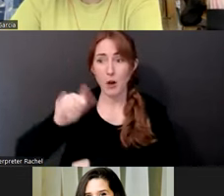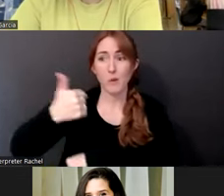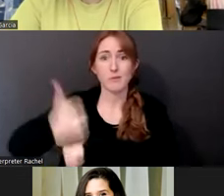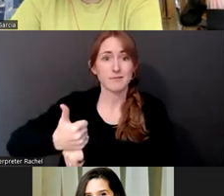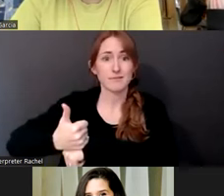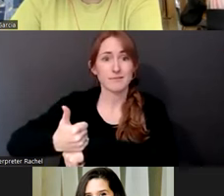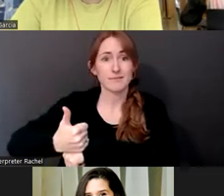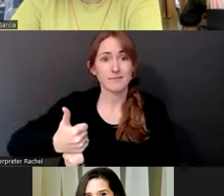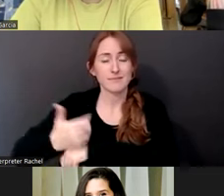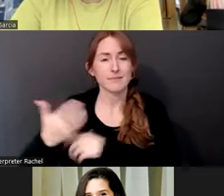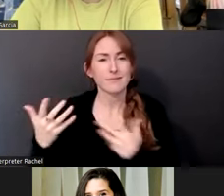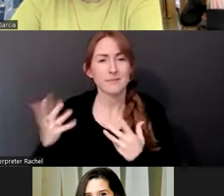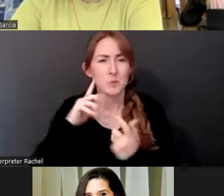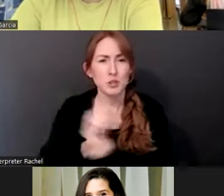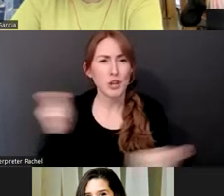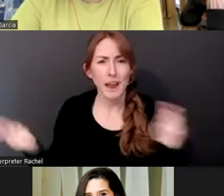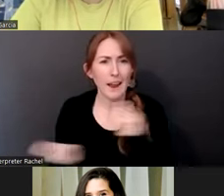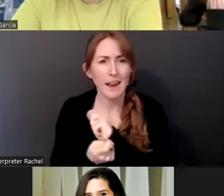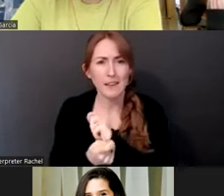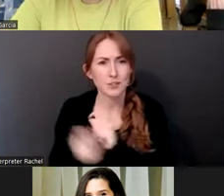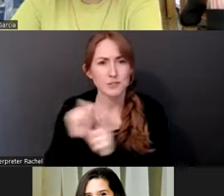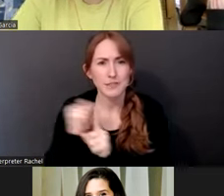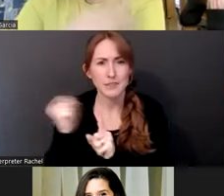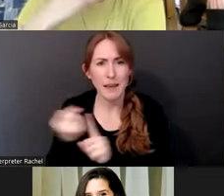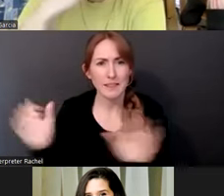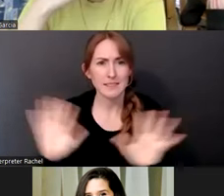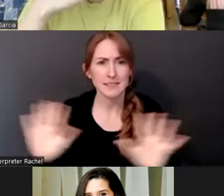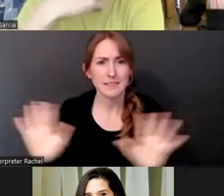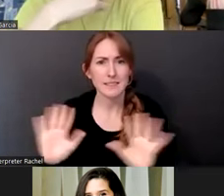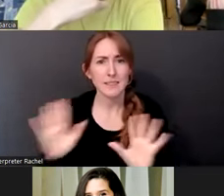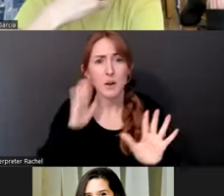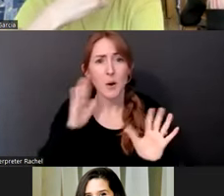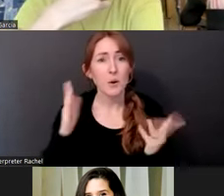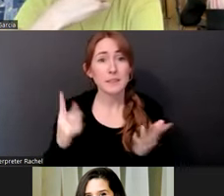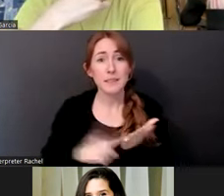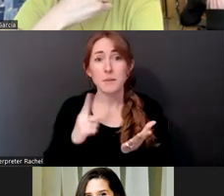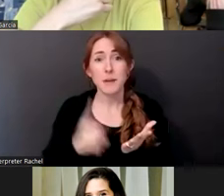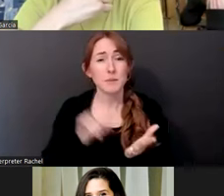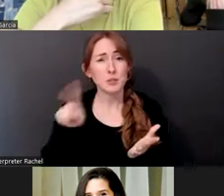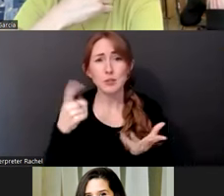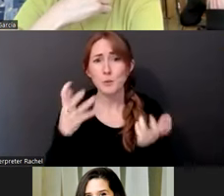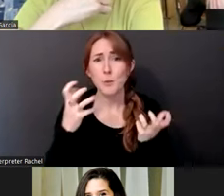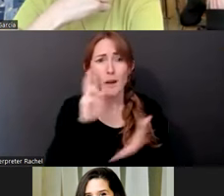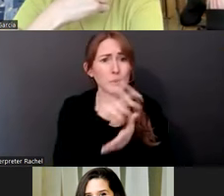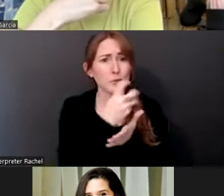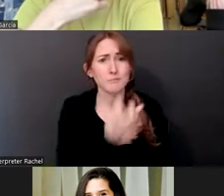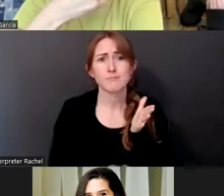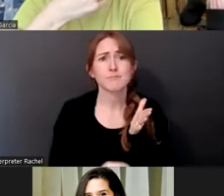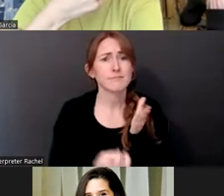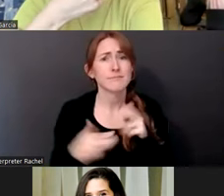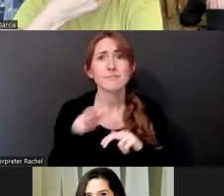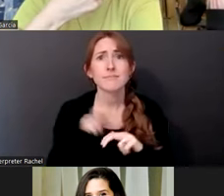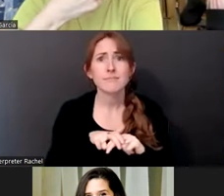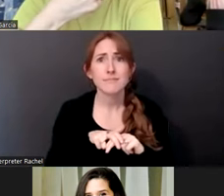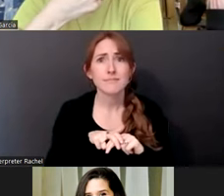And that's just where you like, I hope in those moments, right. The deepest desire is just to live into that, right. That you can't recreate that. you just then